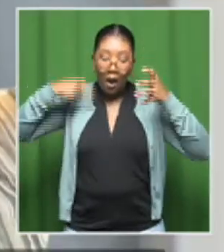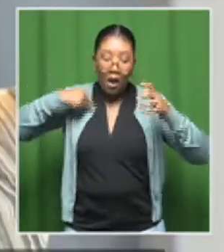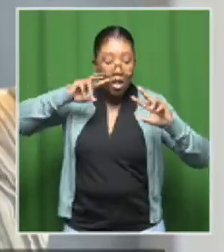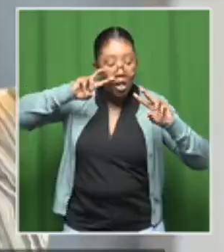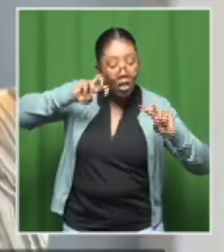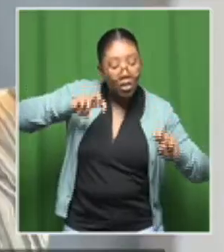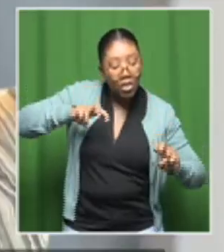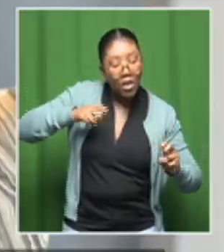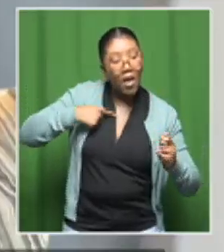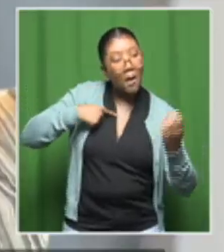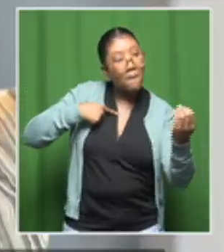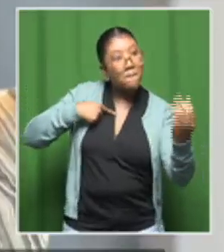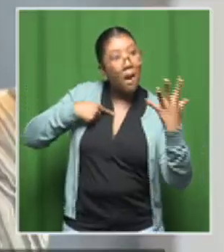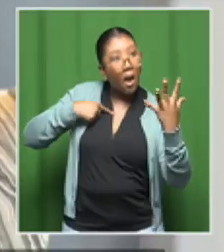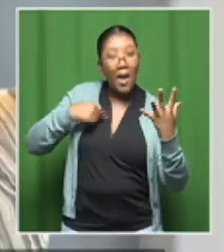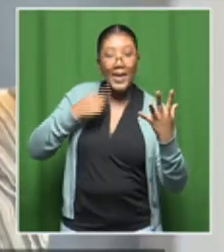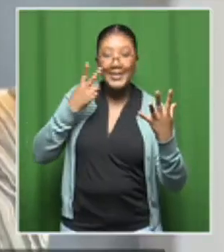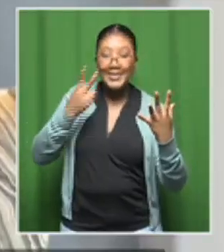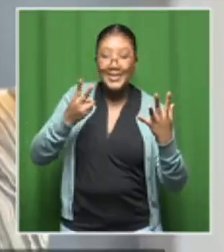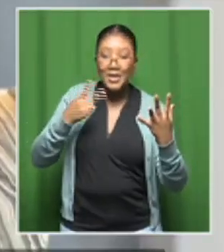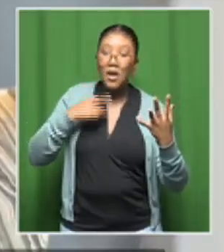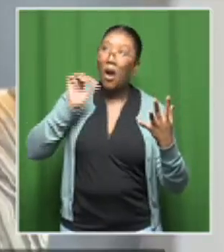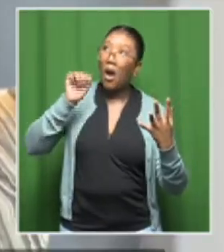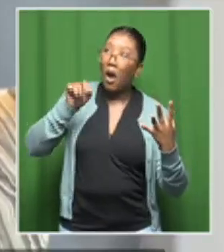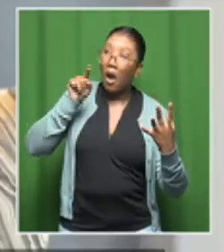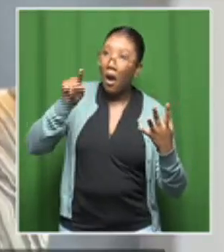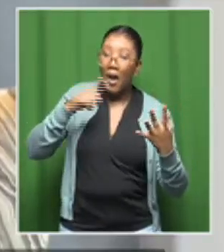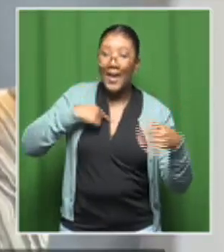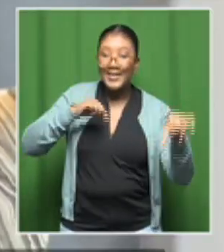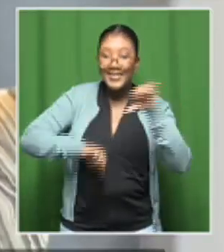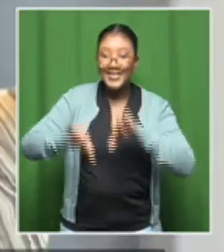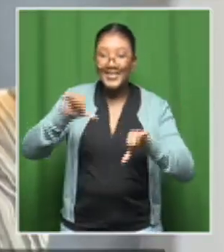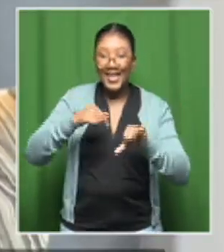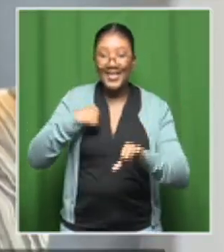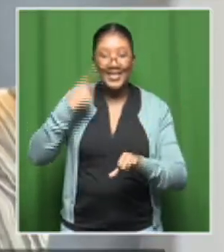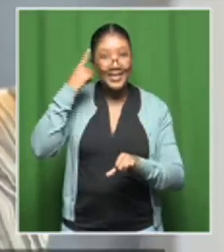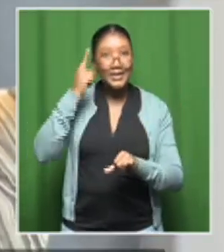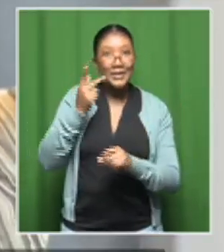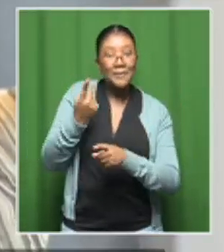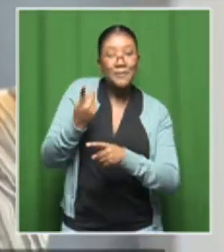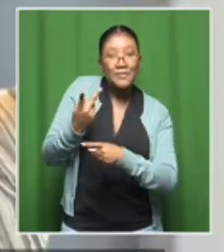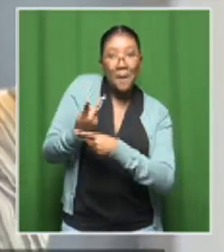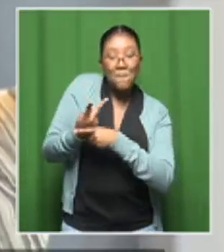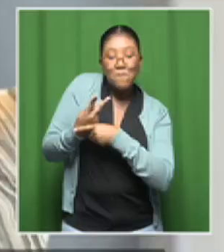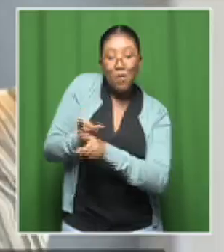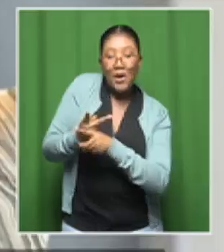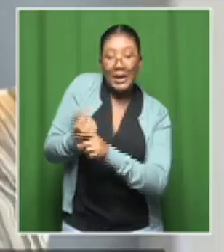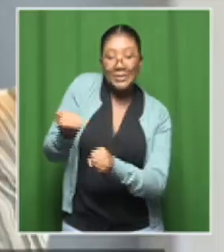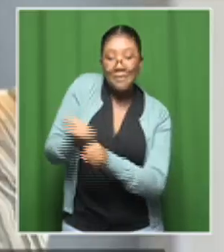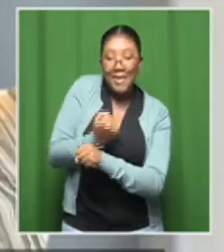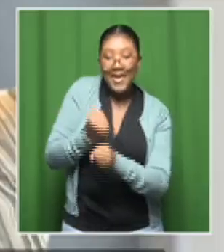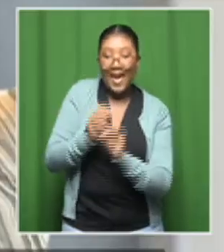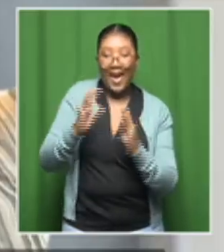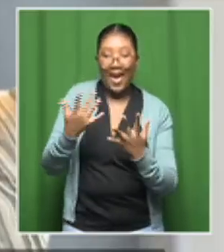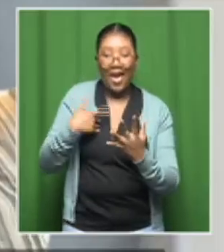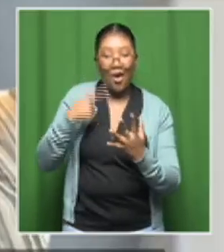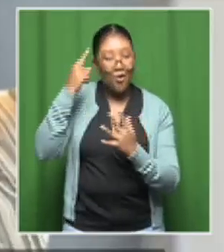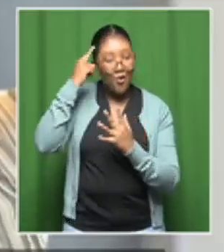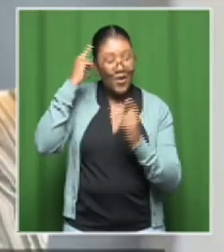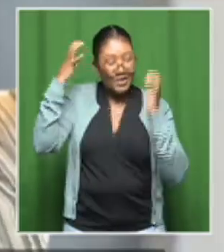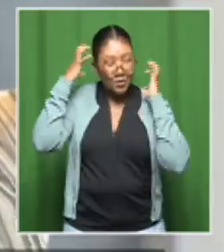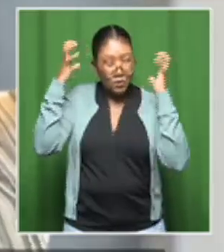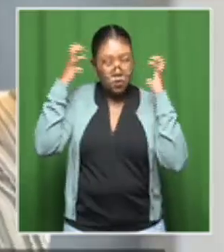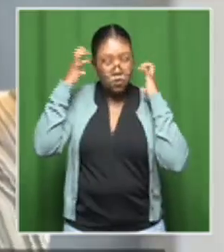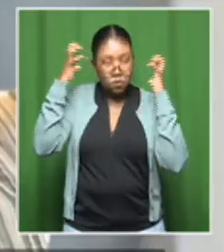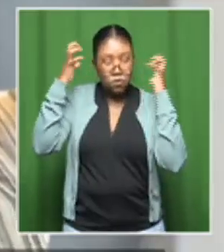layers. And then from there, they come up with products to say, how can we actually respond to the need? So literally, as I said, science